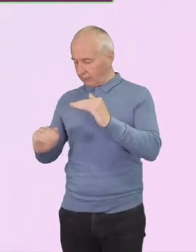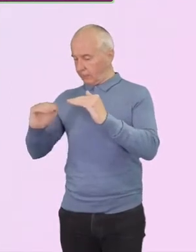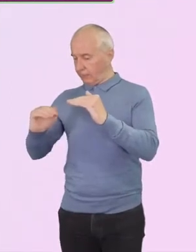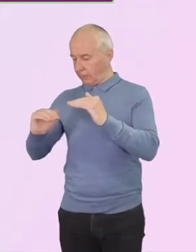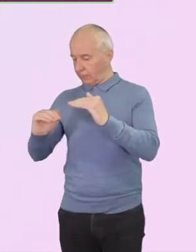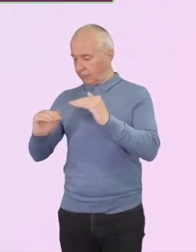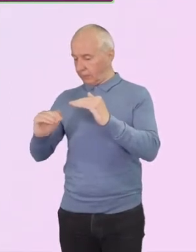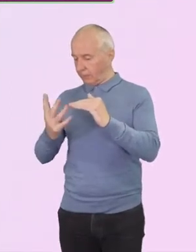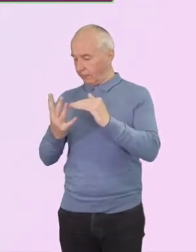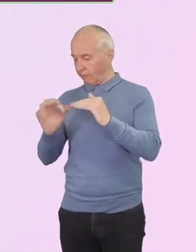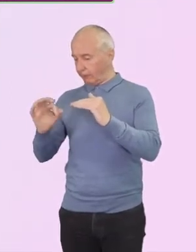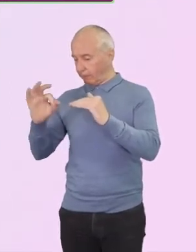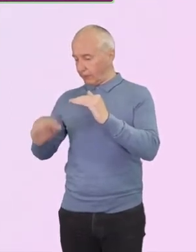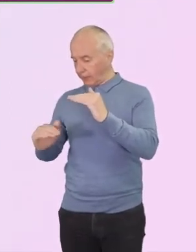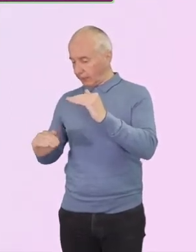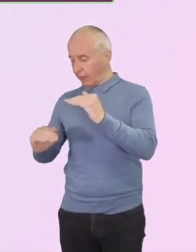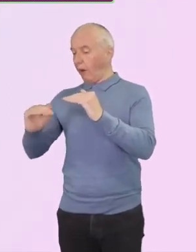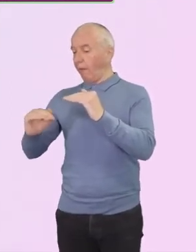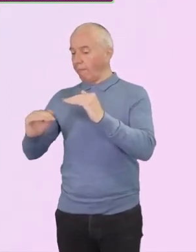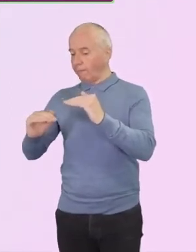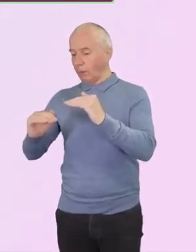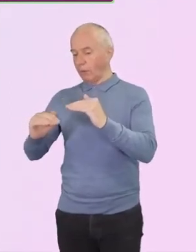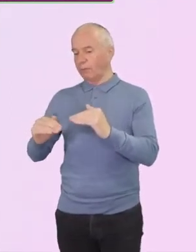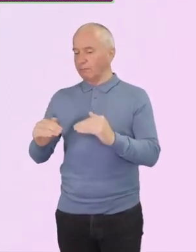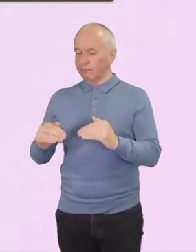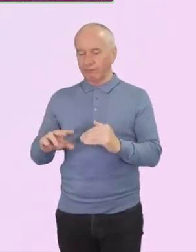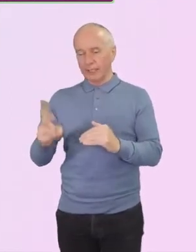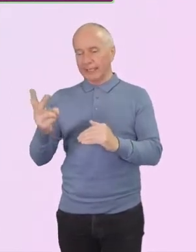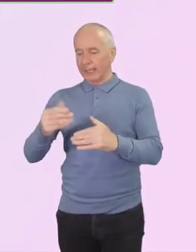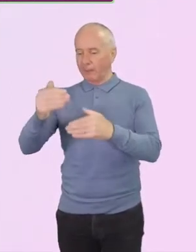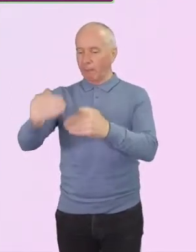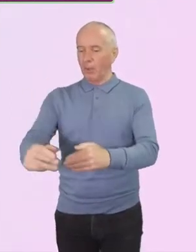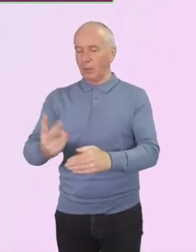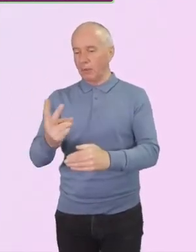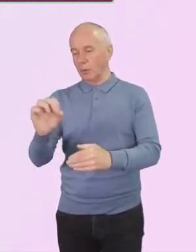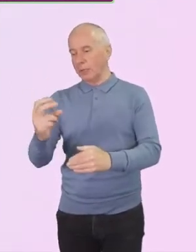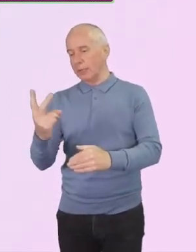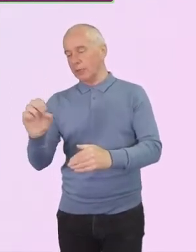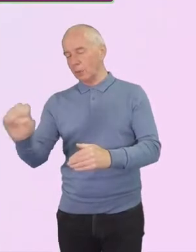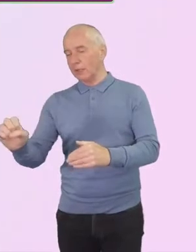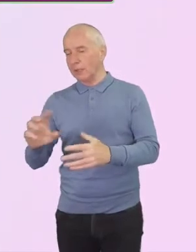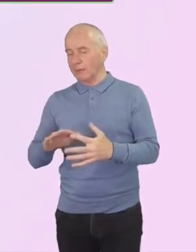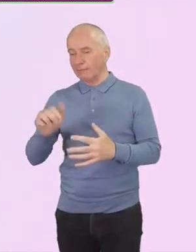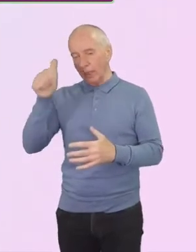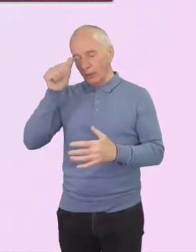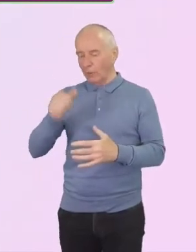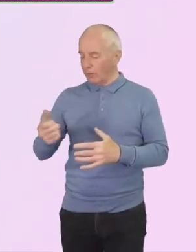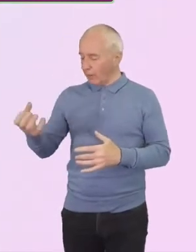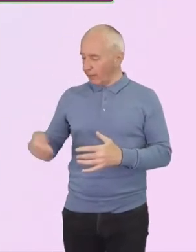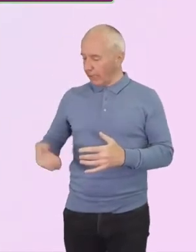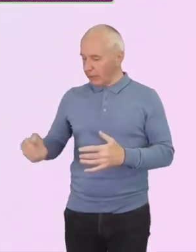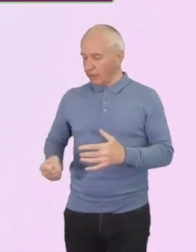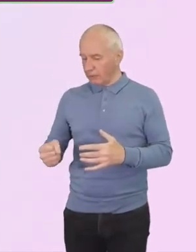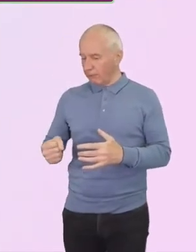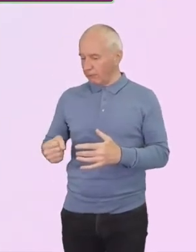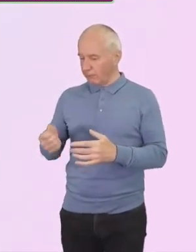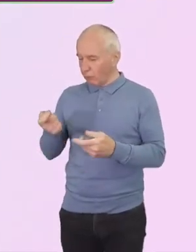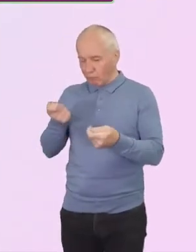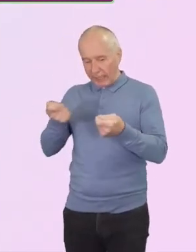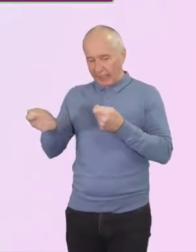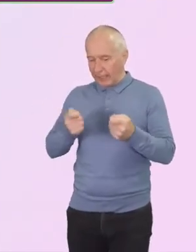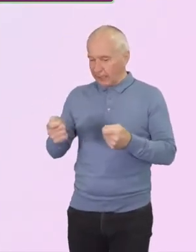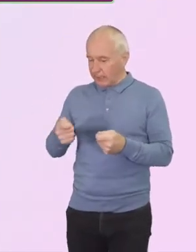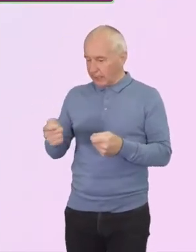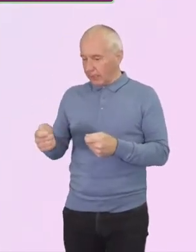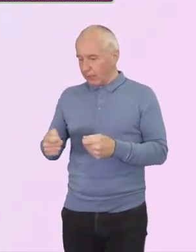2020. We were able to do this despite pressure from the pensions regulator for organisations to